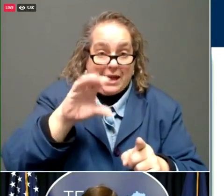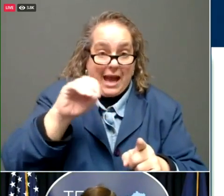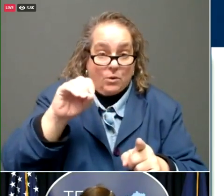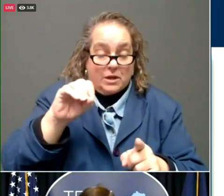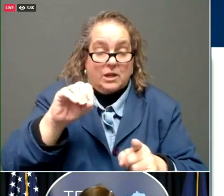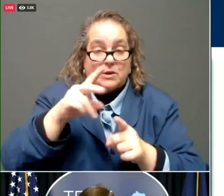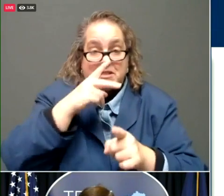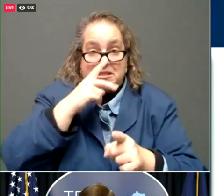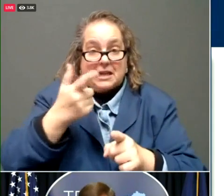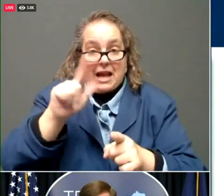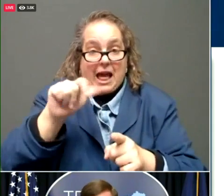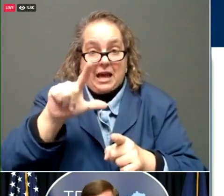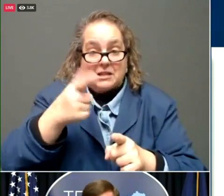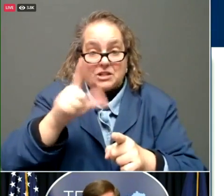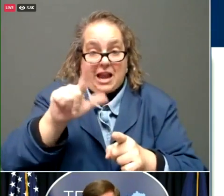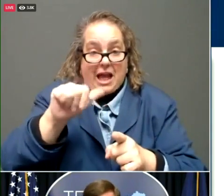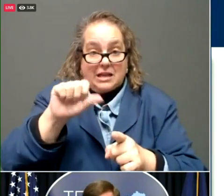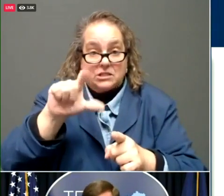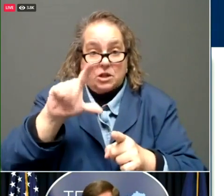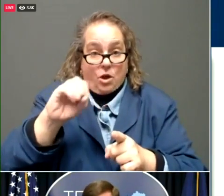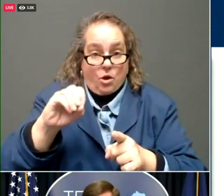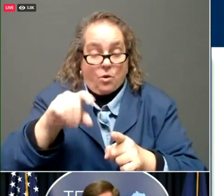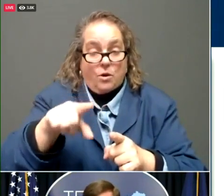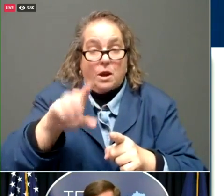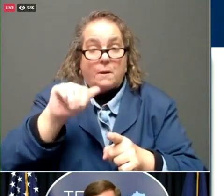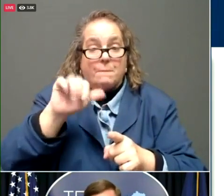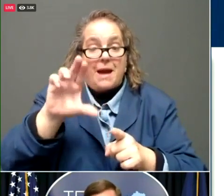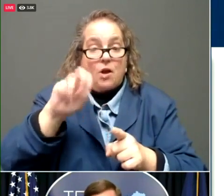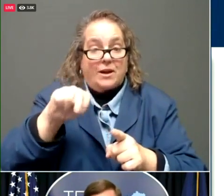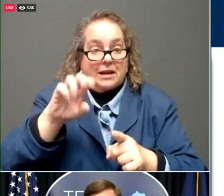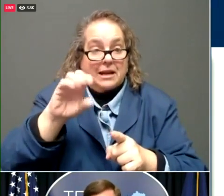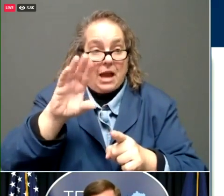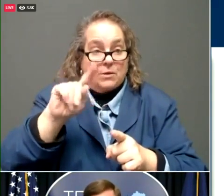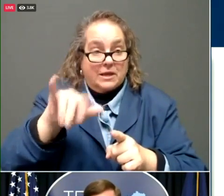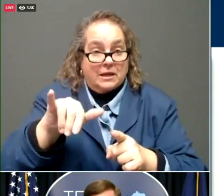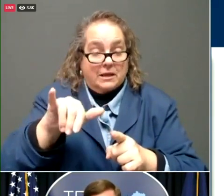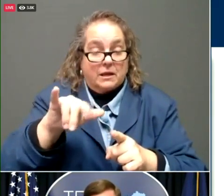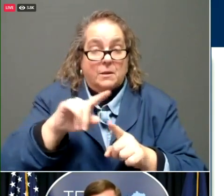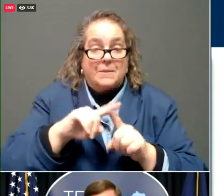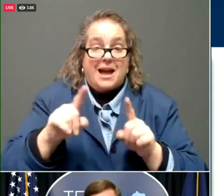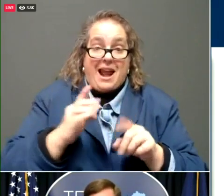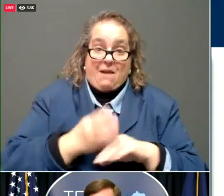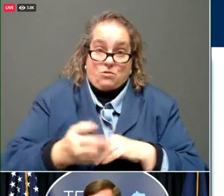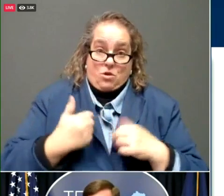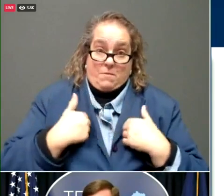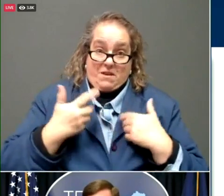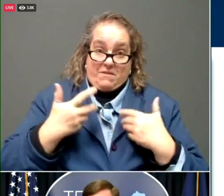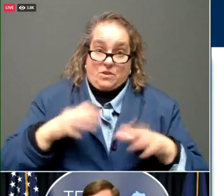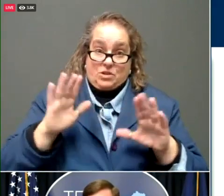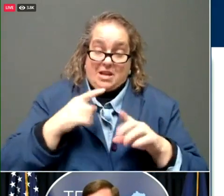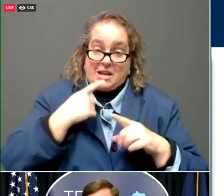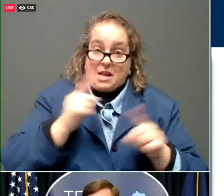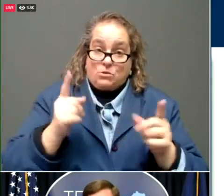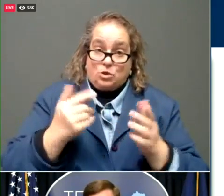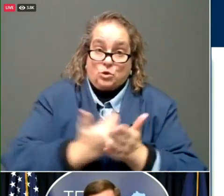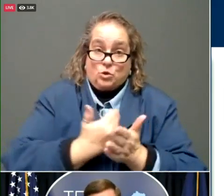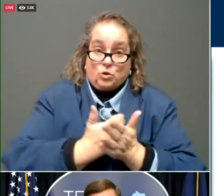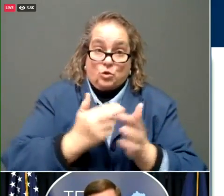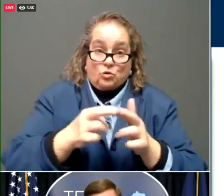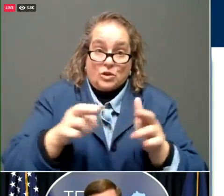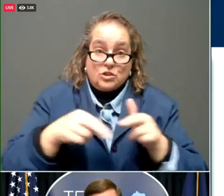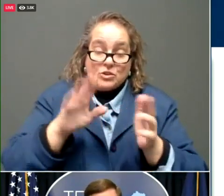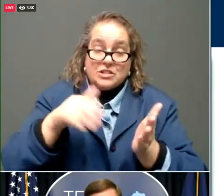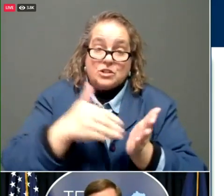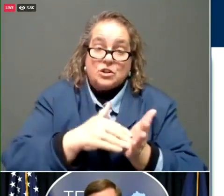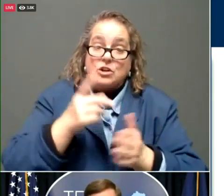Glasgow Barron County there. But after I'm done announcing the new regional centers, Dr stacks gonna